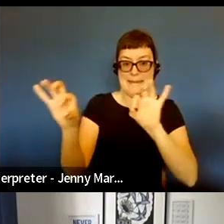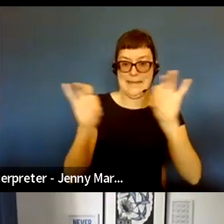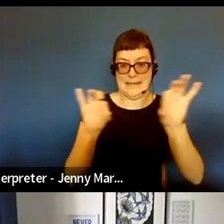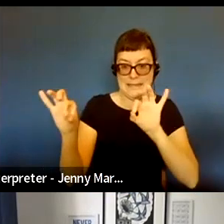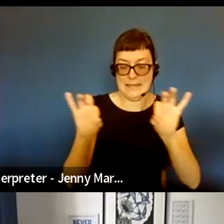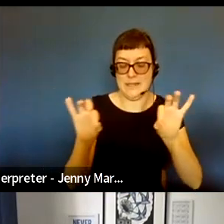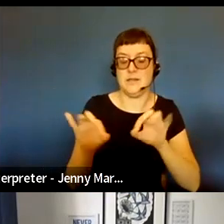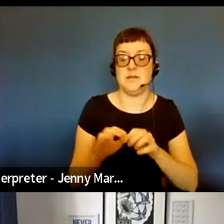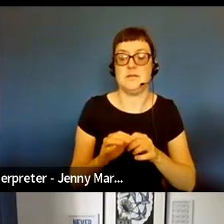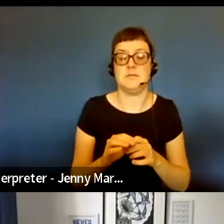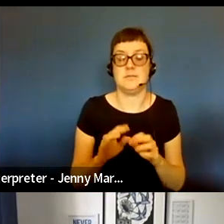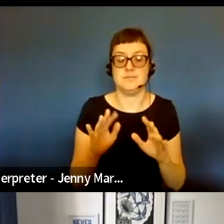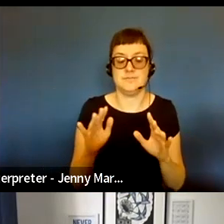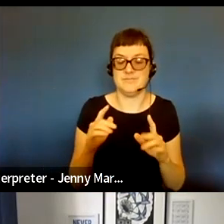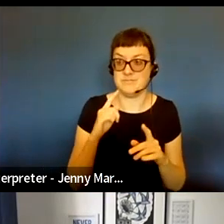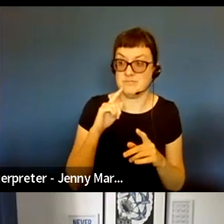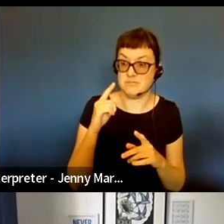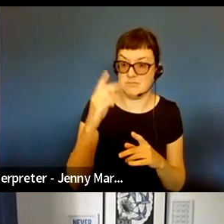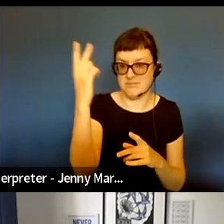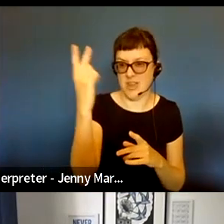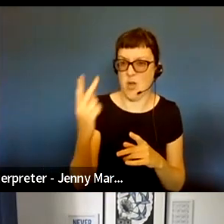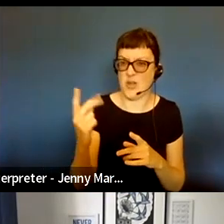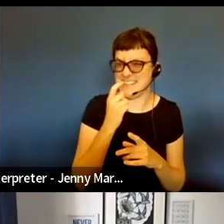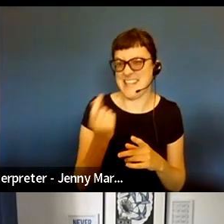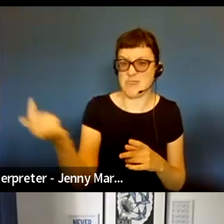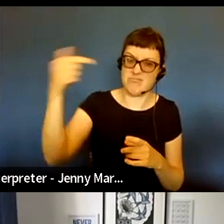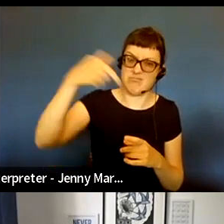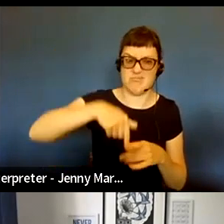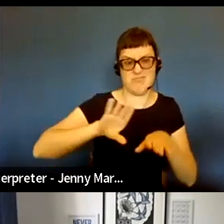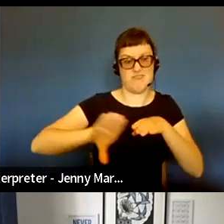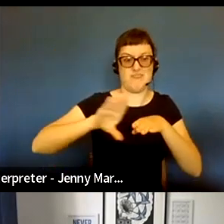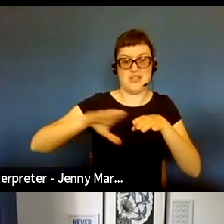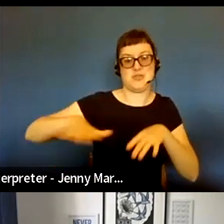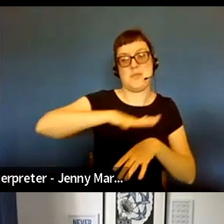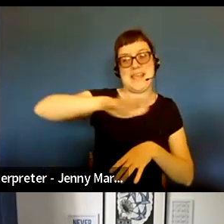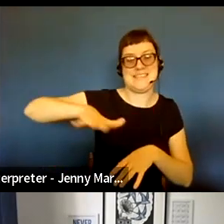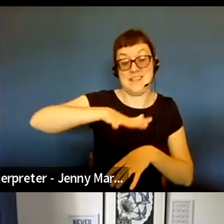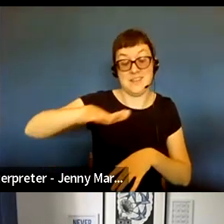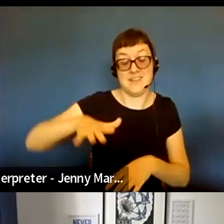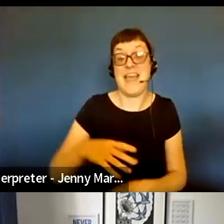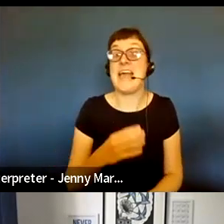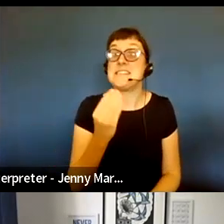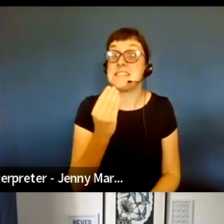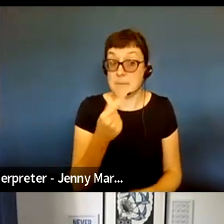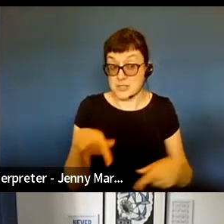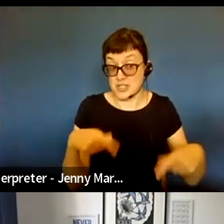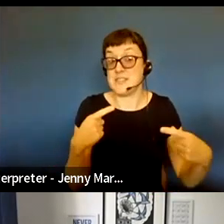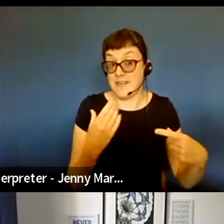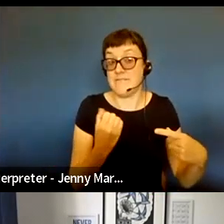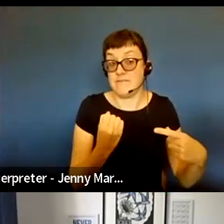artists who would come and use the space. There were several challenges around this.